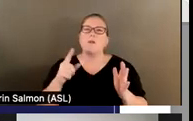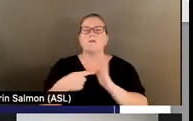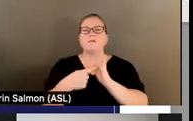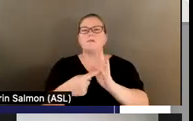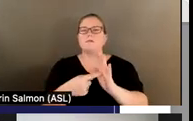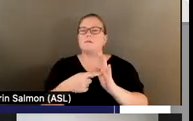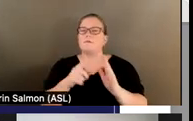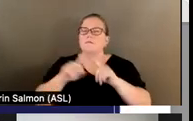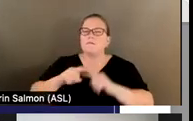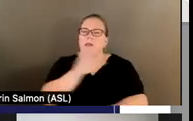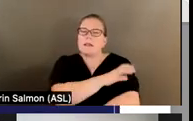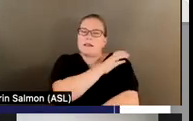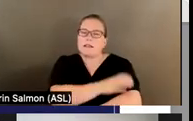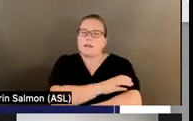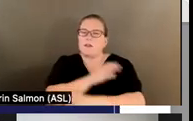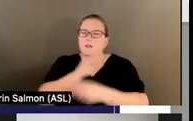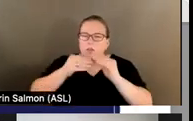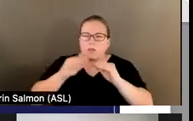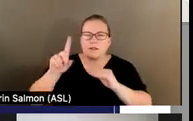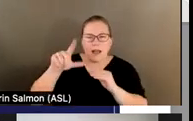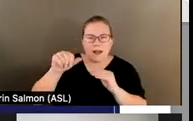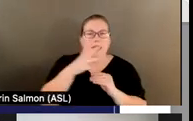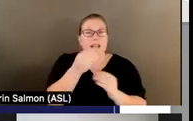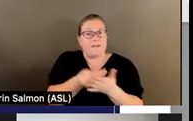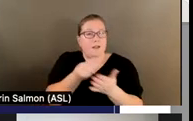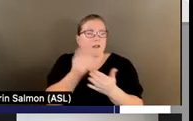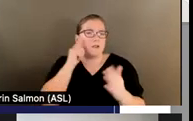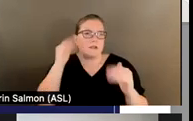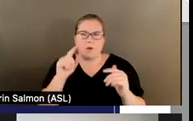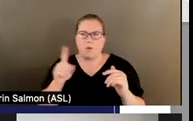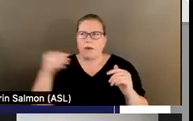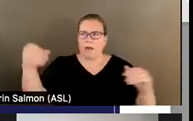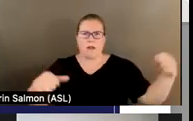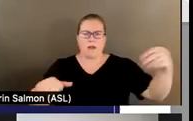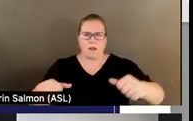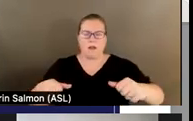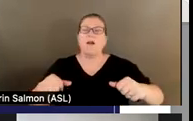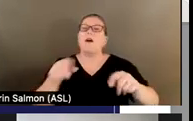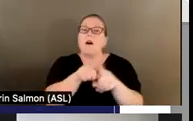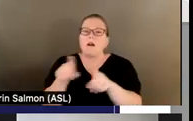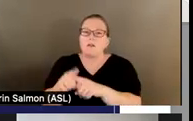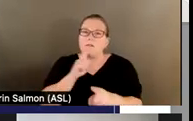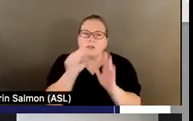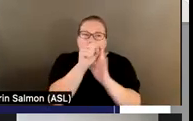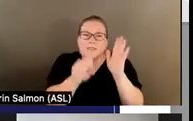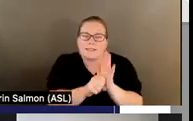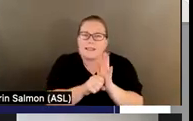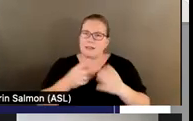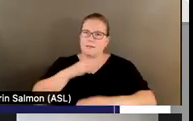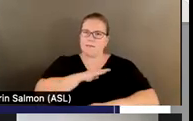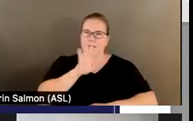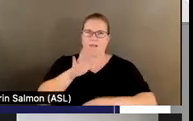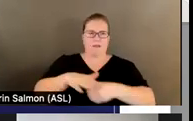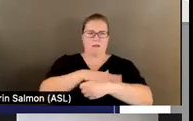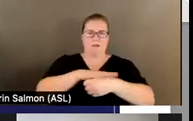and financial expectations while allowing states to customize aspects to meet their local needs and goals. The